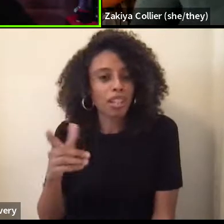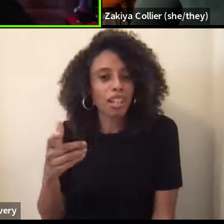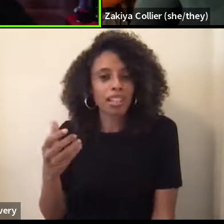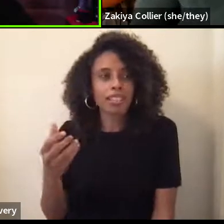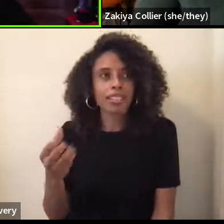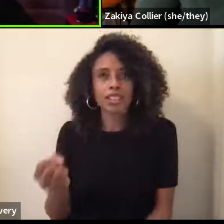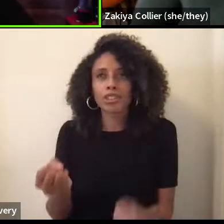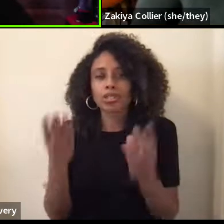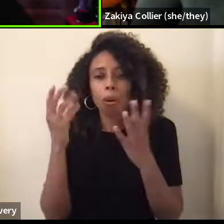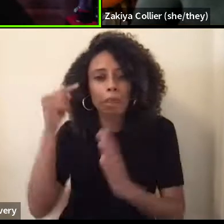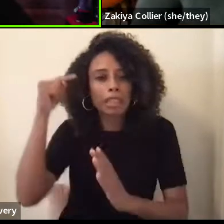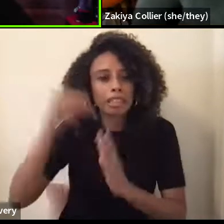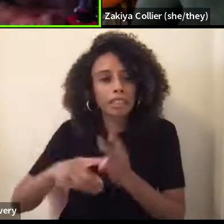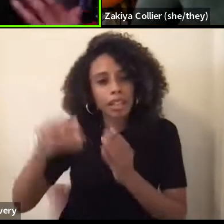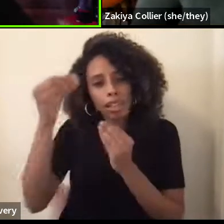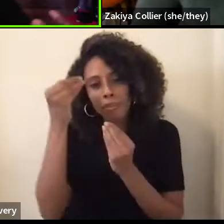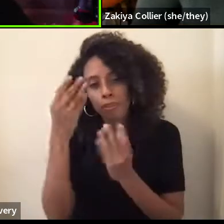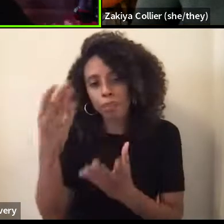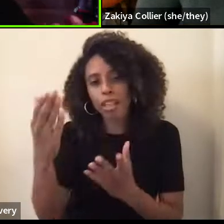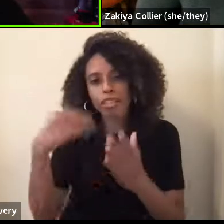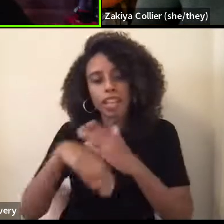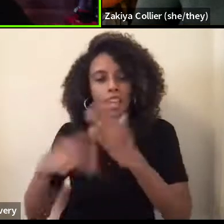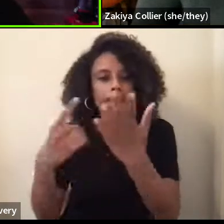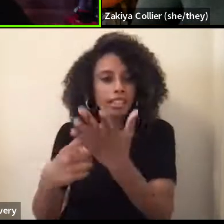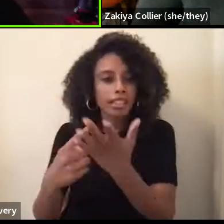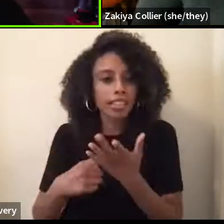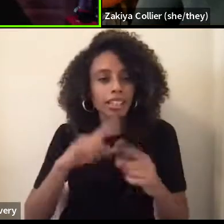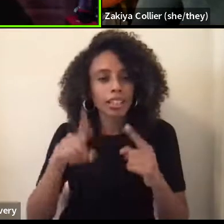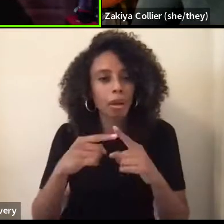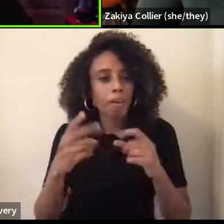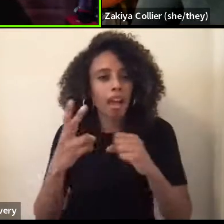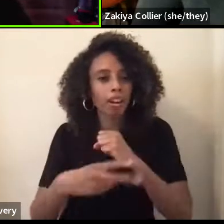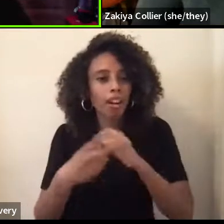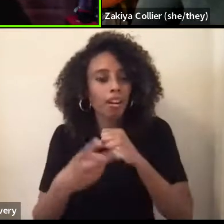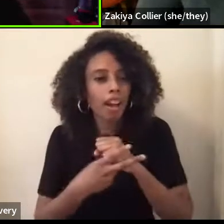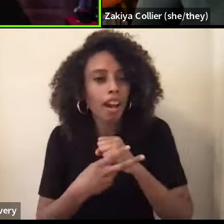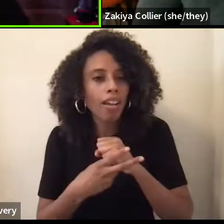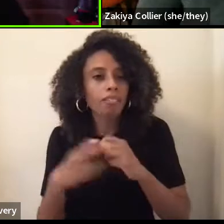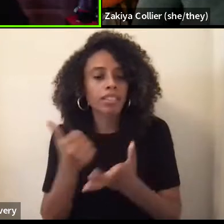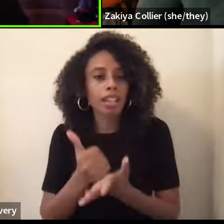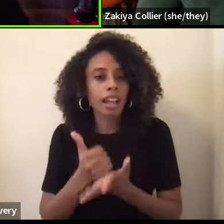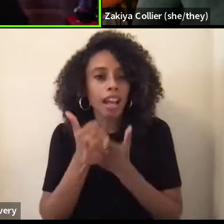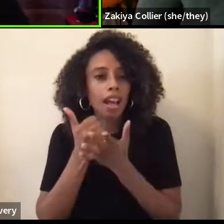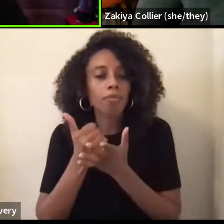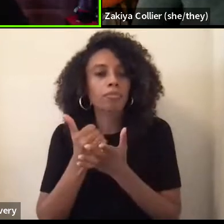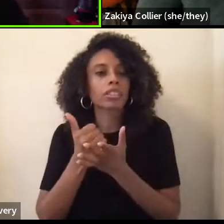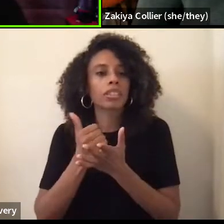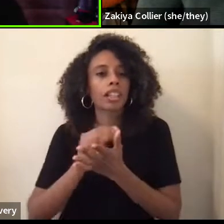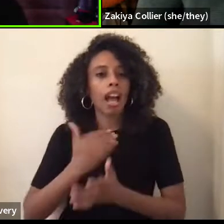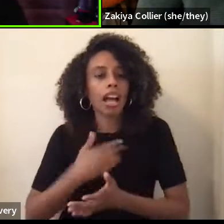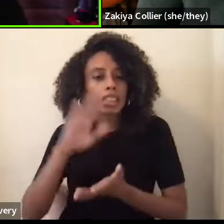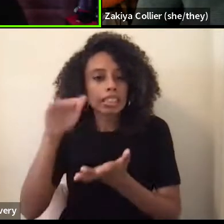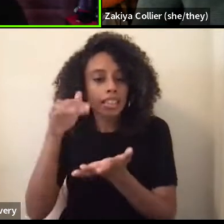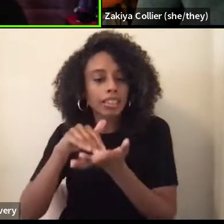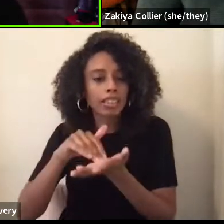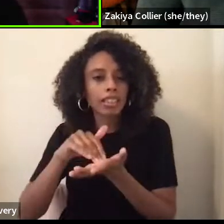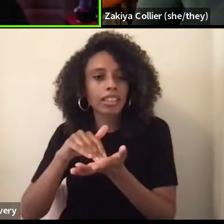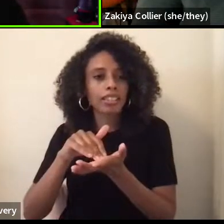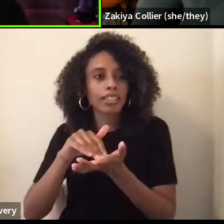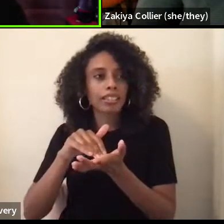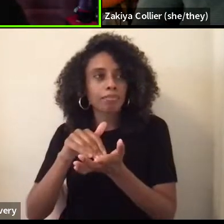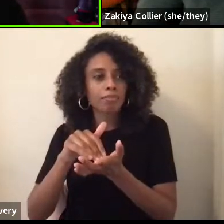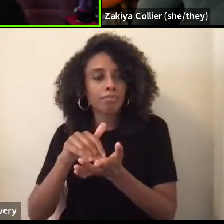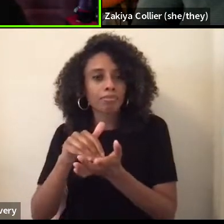information, um, in the discussion about archives that kind of helps us center, you know, ourselves to think critically.